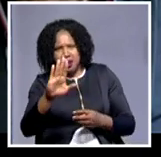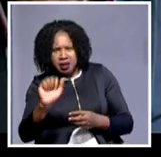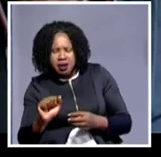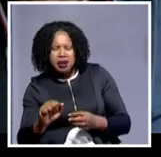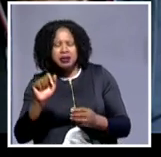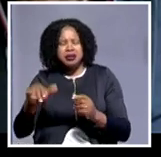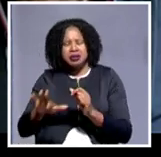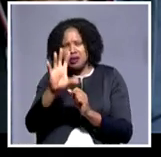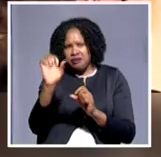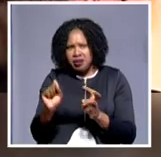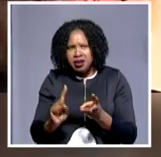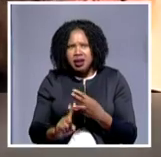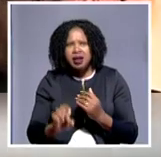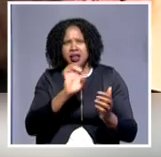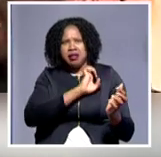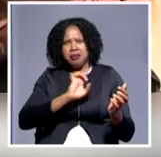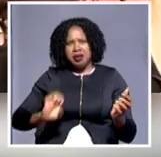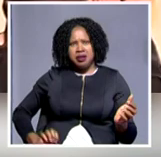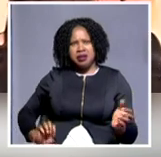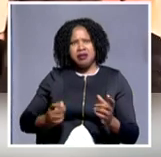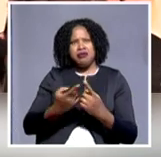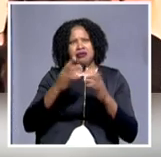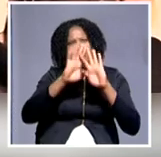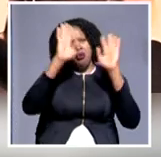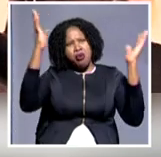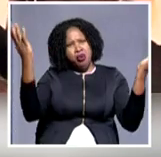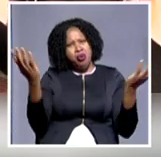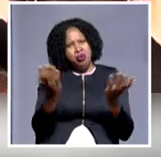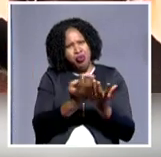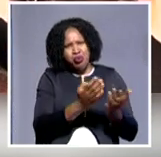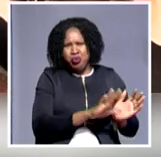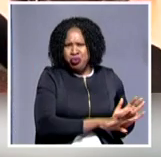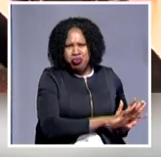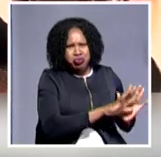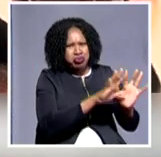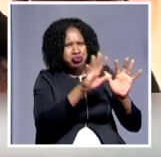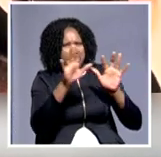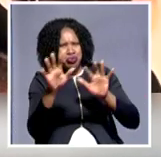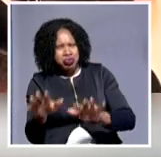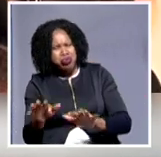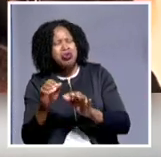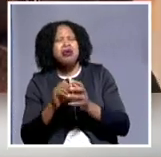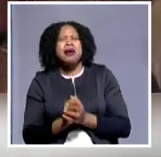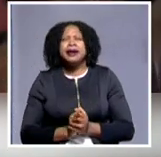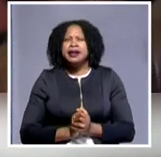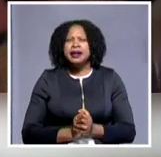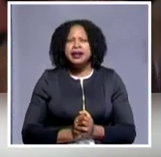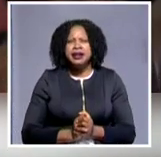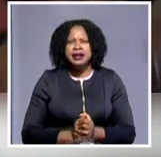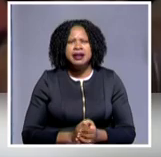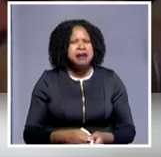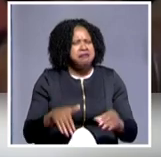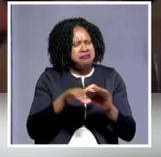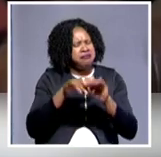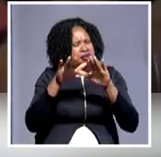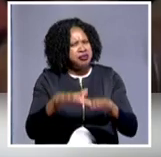be represented here. Ambassadors from all over the world that are accredited to Zimbabwe are here. Members of parliament